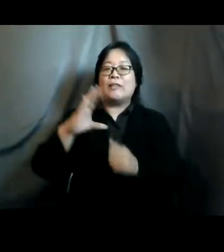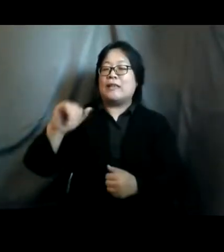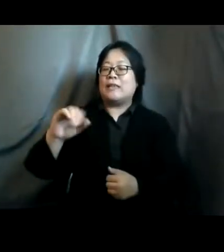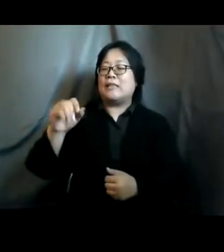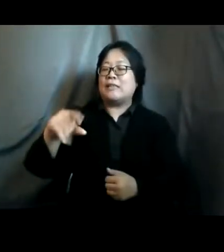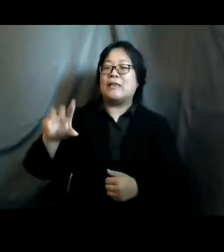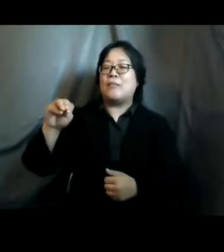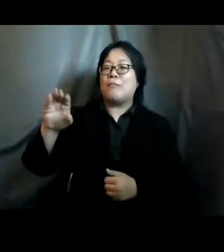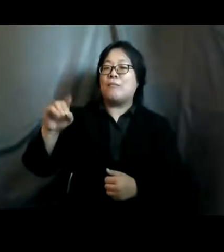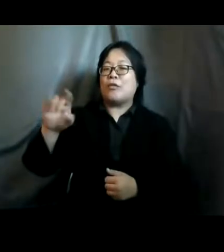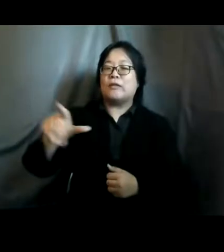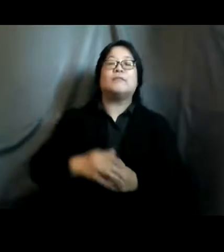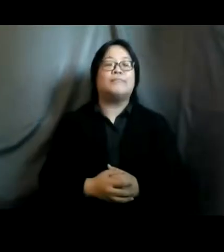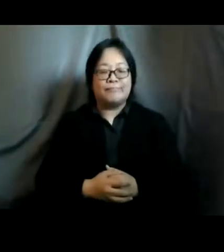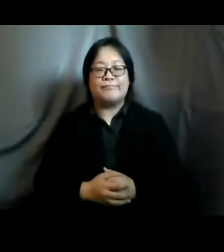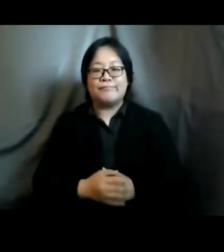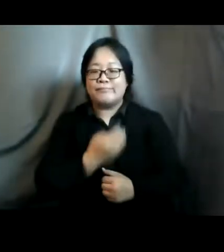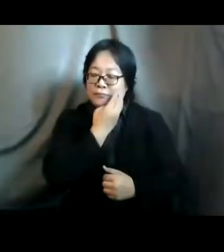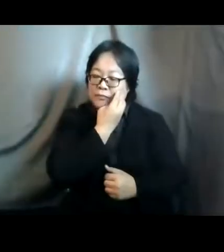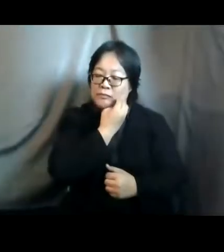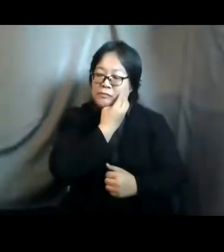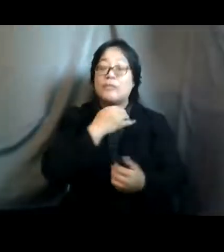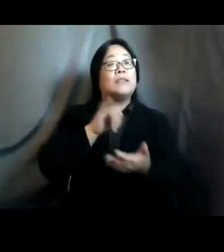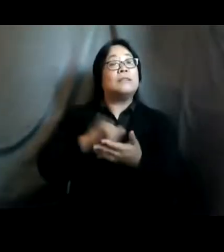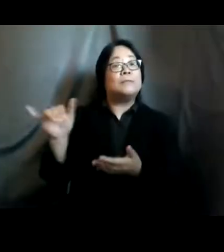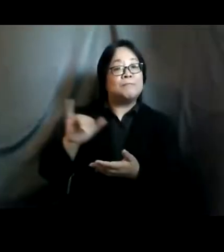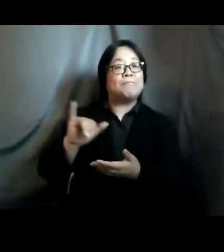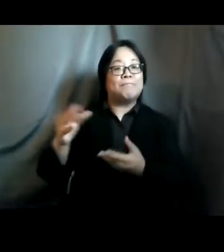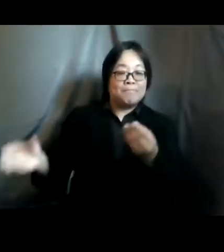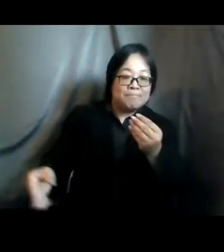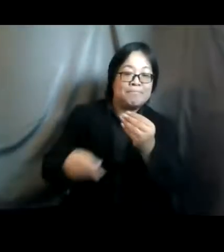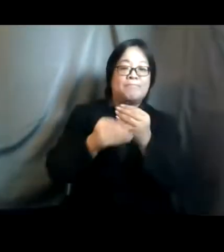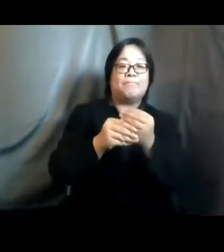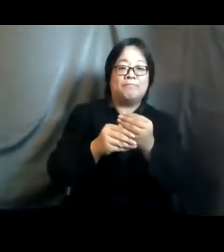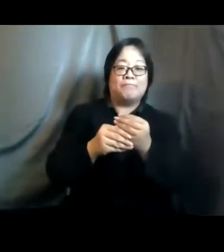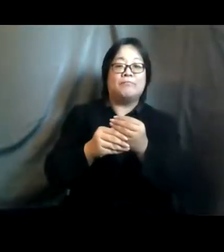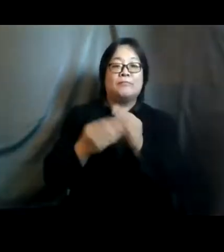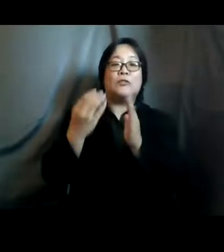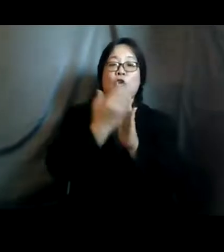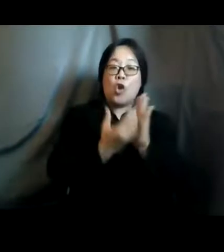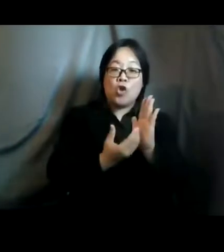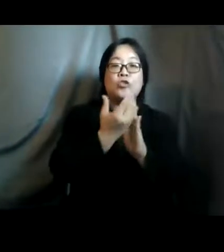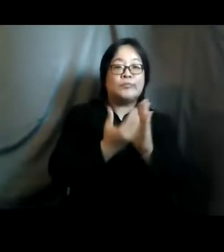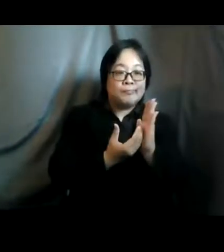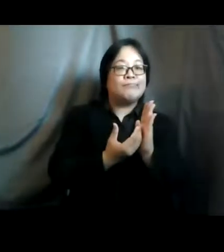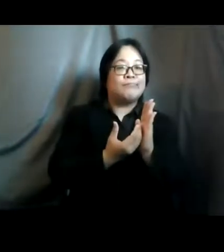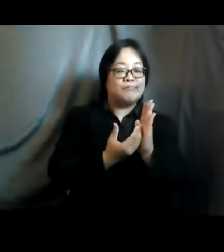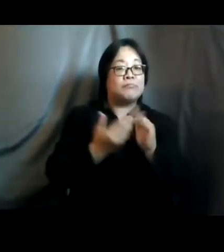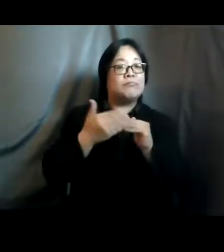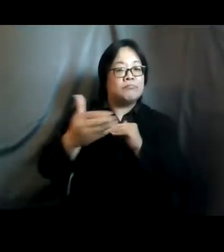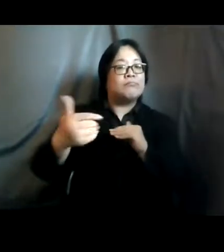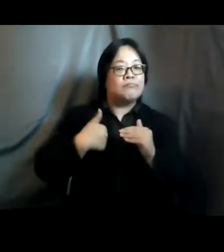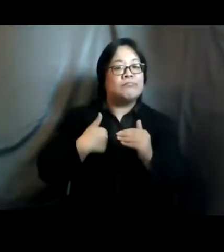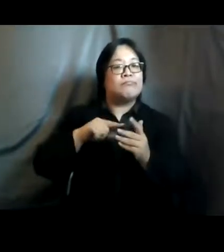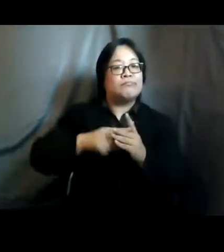so um by the year it has also been subsequently added to the course as well and uh since then i started my journey